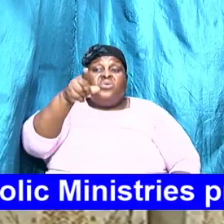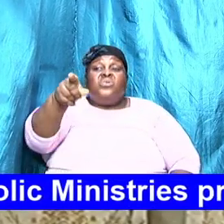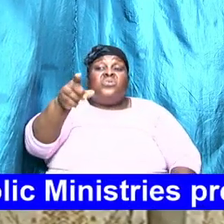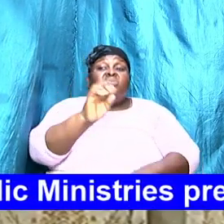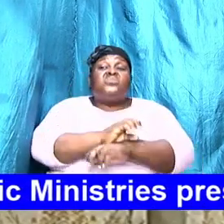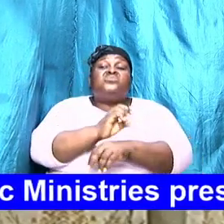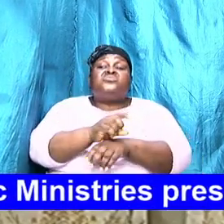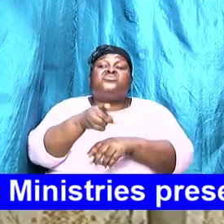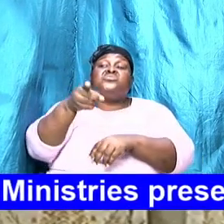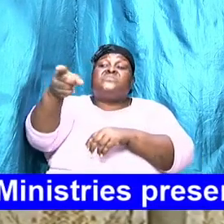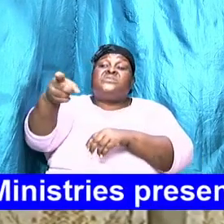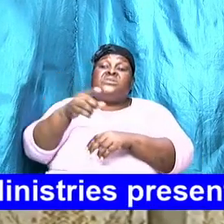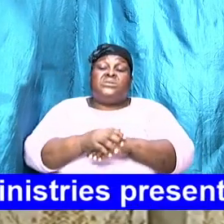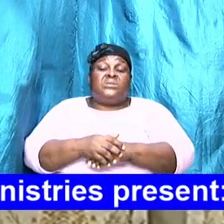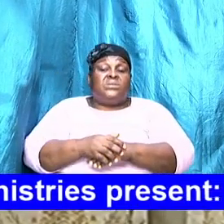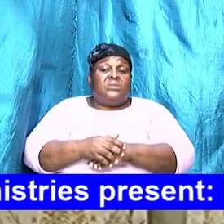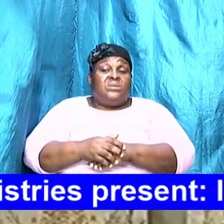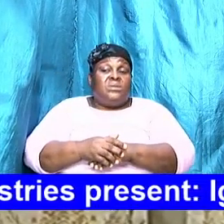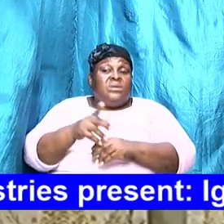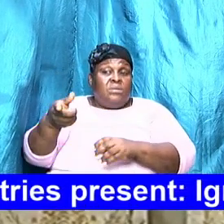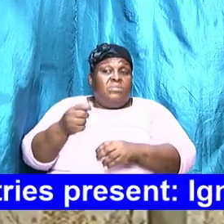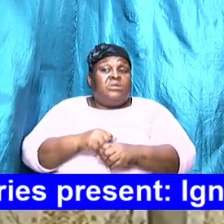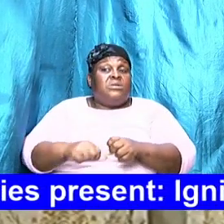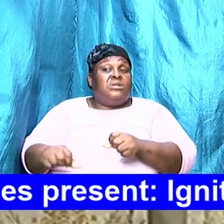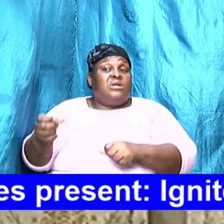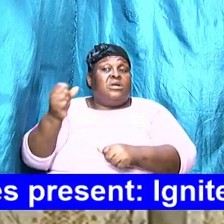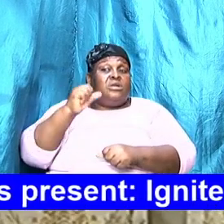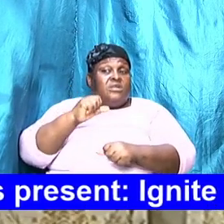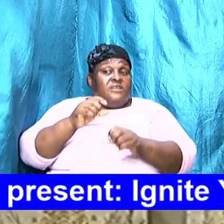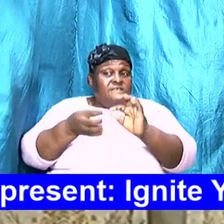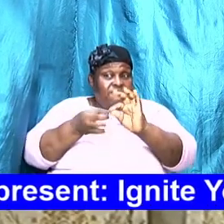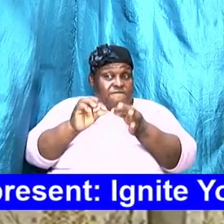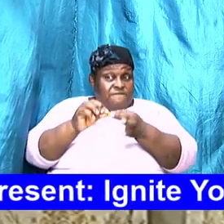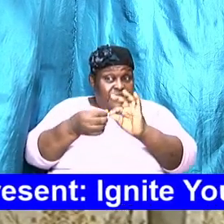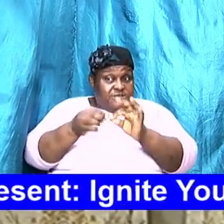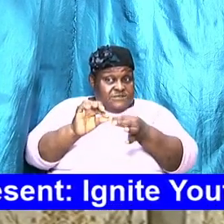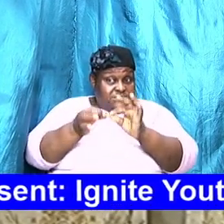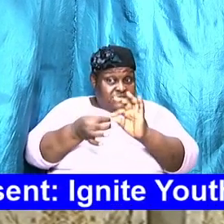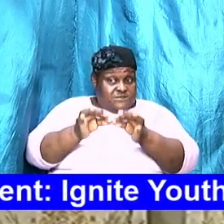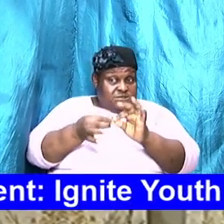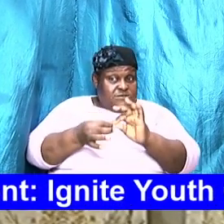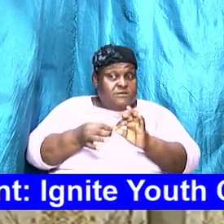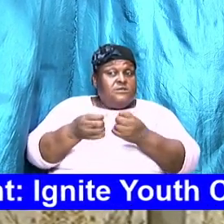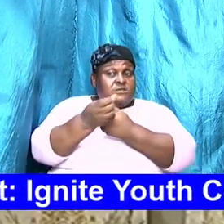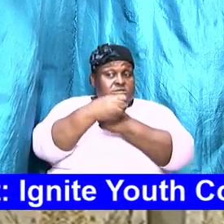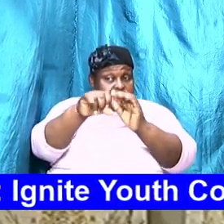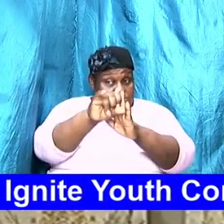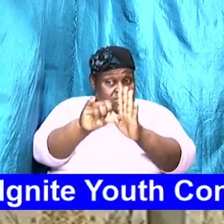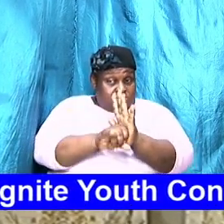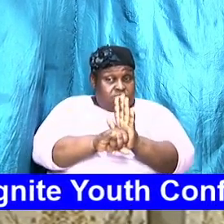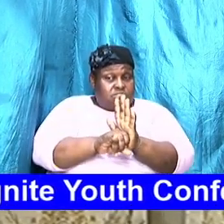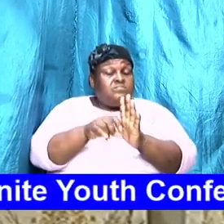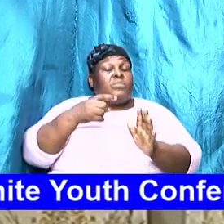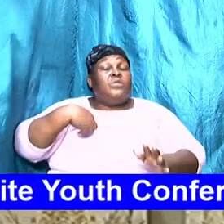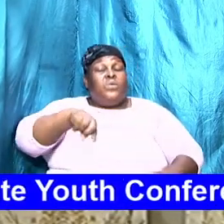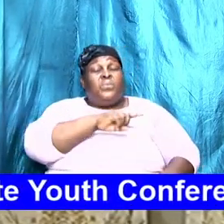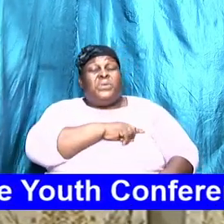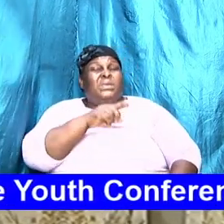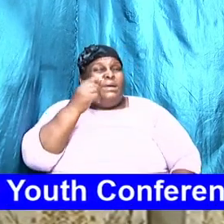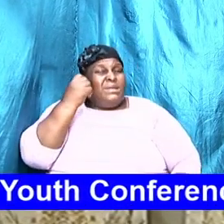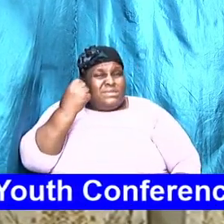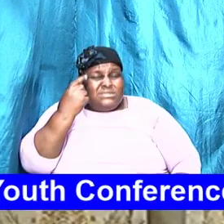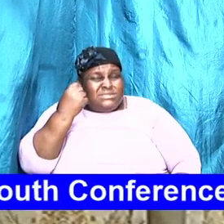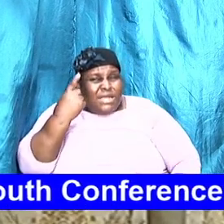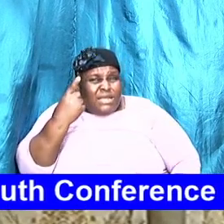take stock or else I'm going to come and take your candlestick out of its place we understand that